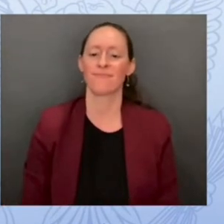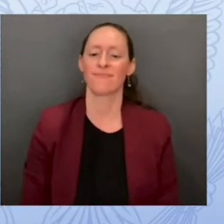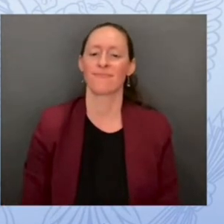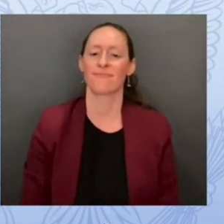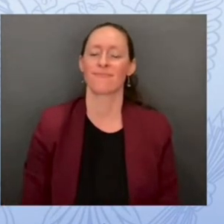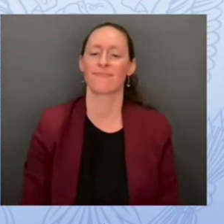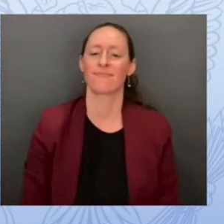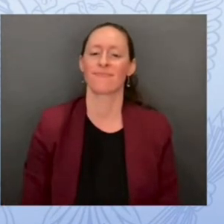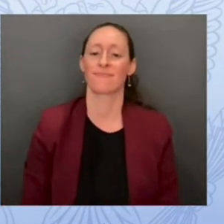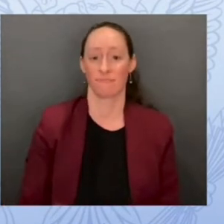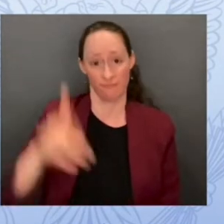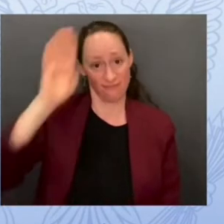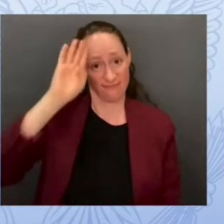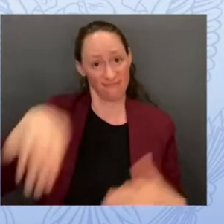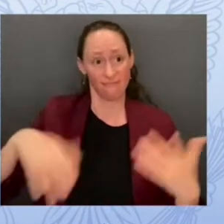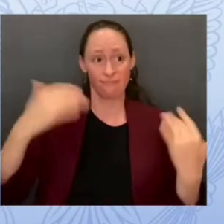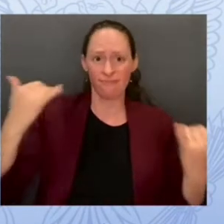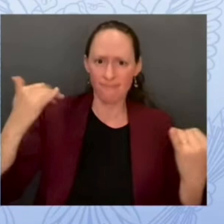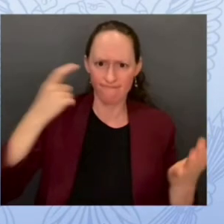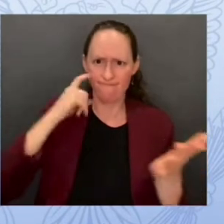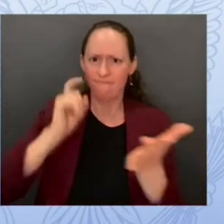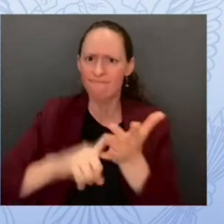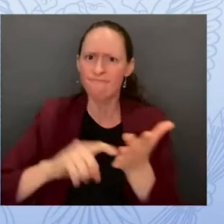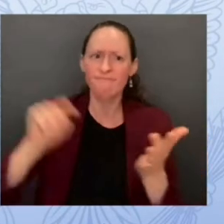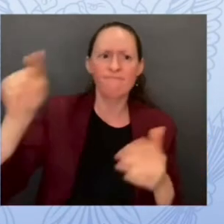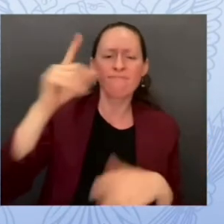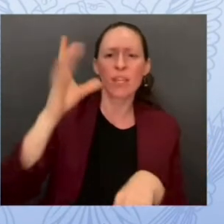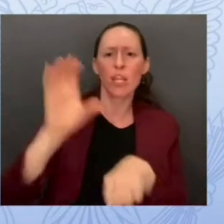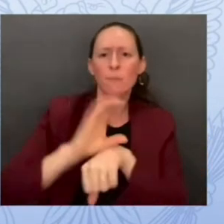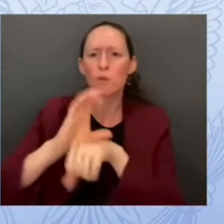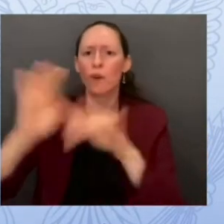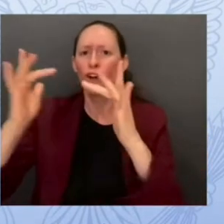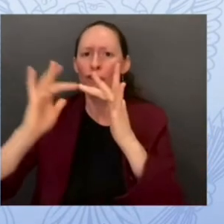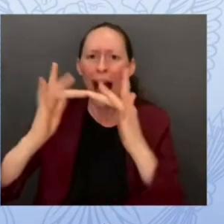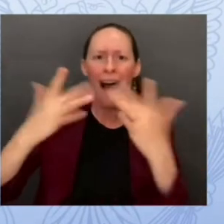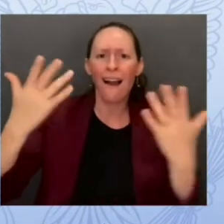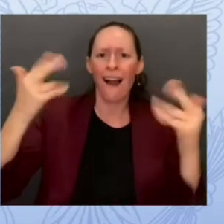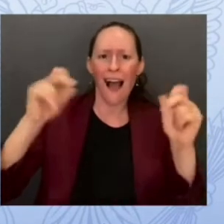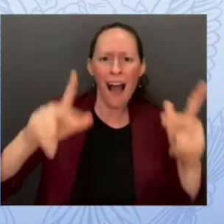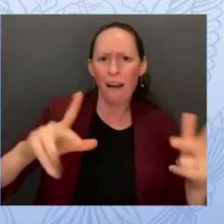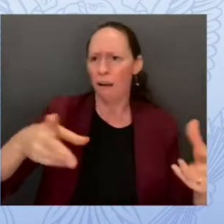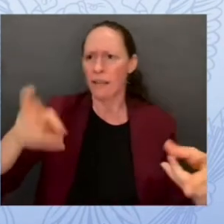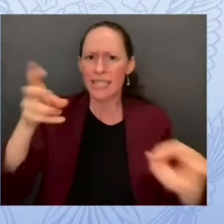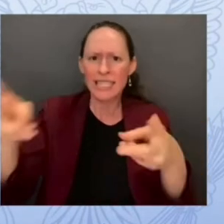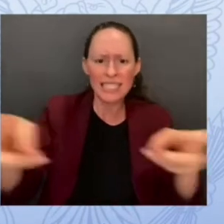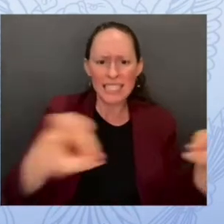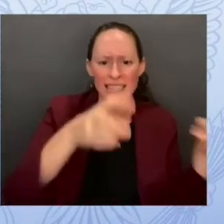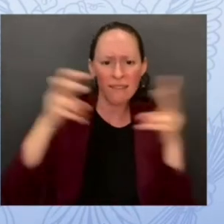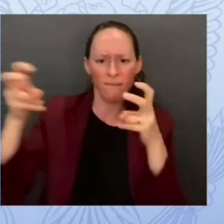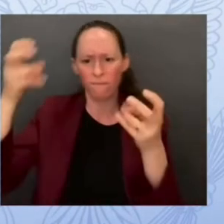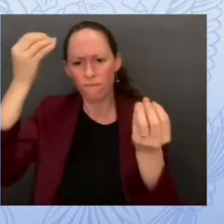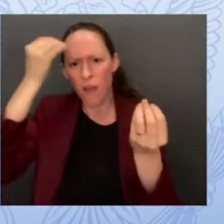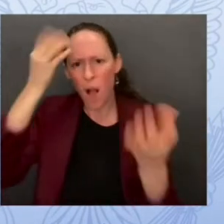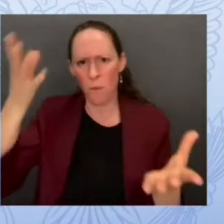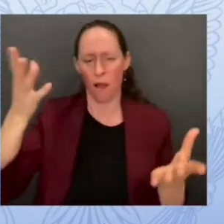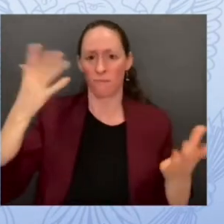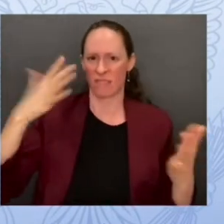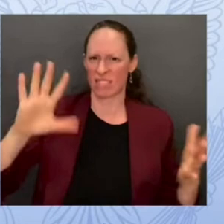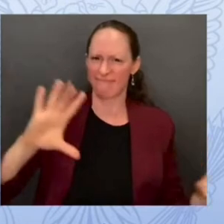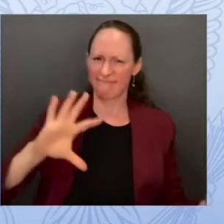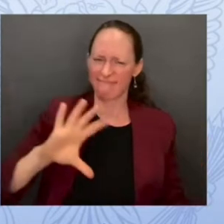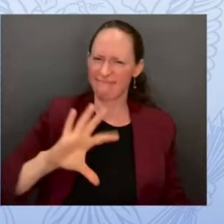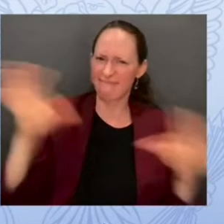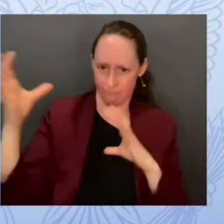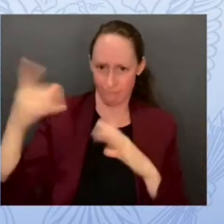those systems to a halt and I know most of you have seen it social security numbers and medical